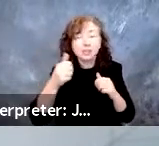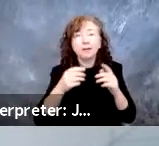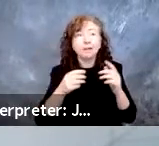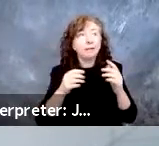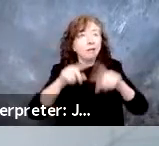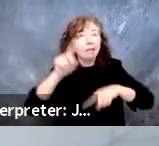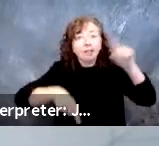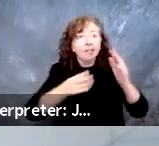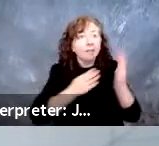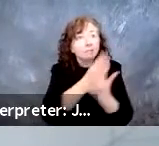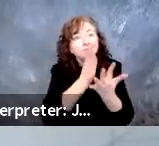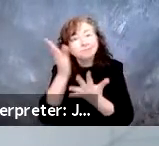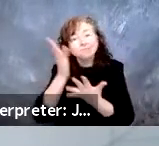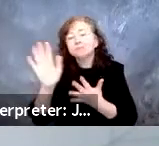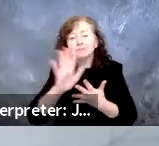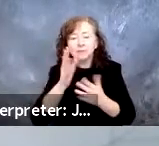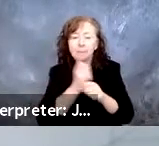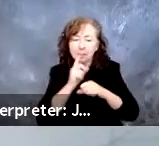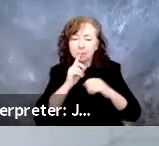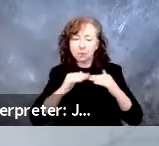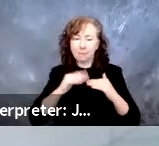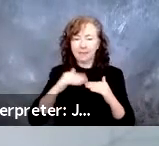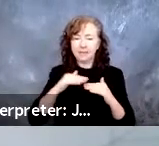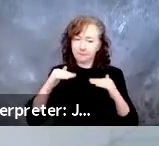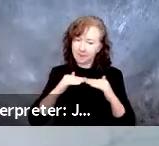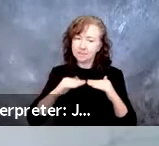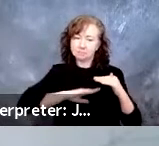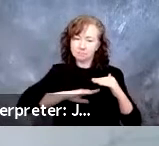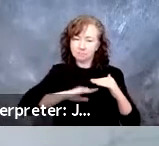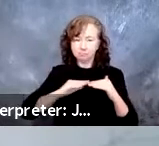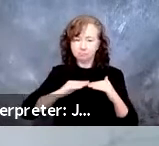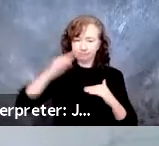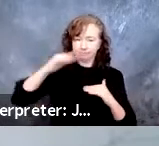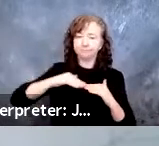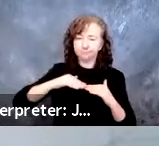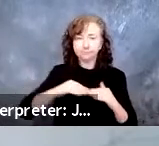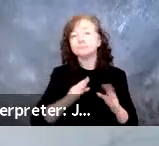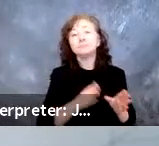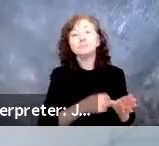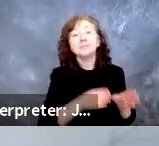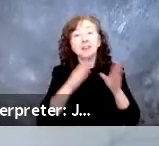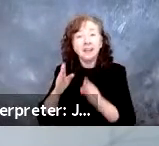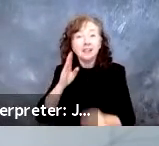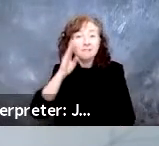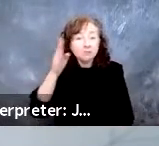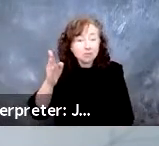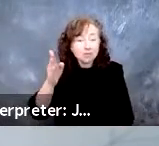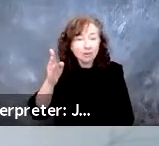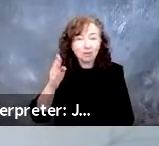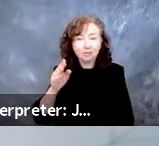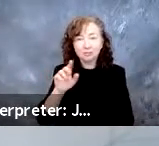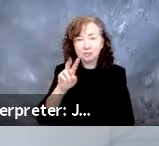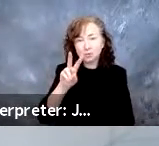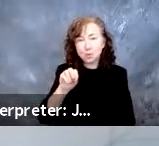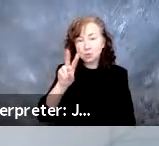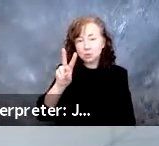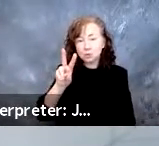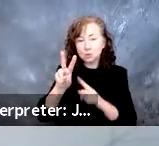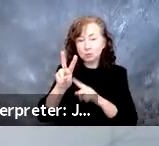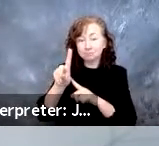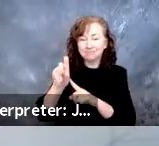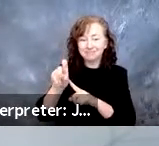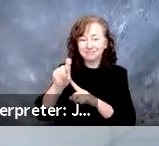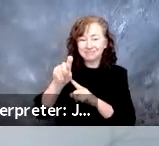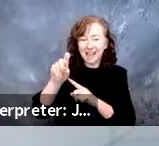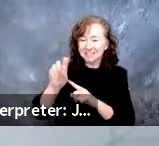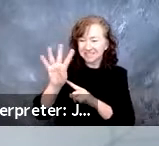the minimum required. As we talk about the future, and I kept it in this decade here still, you know, we've all